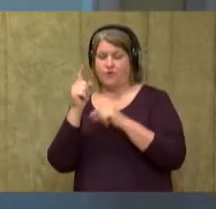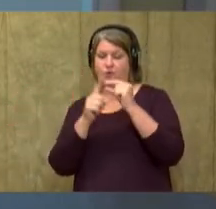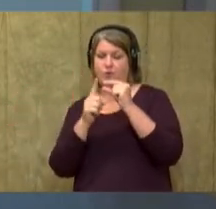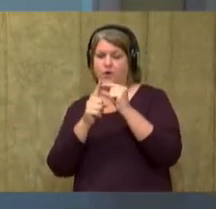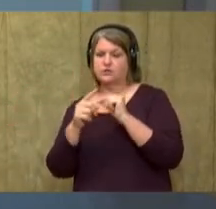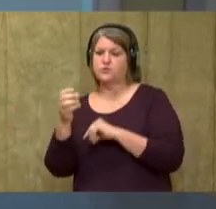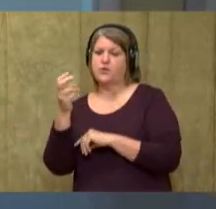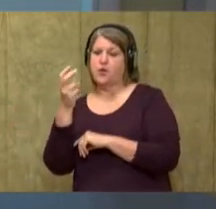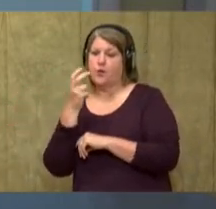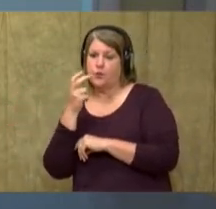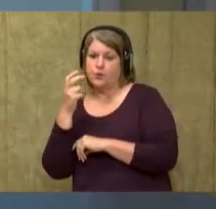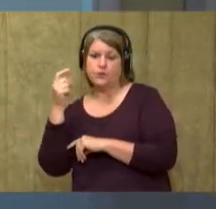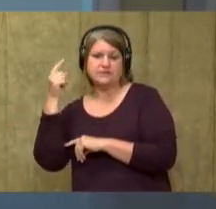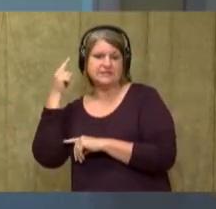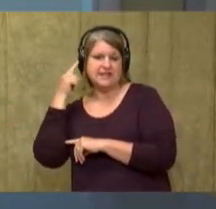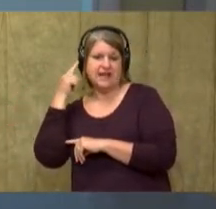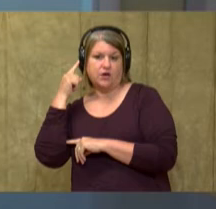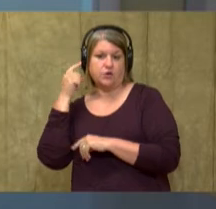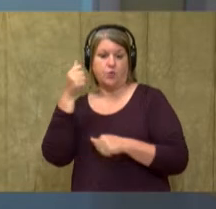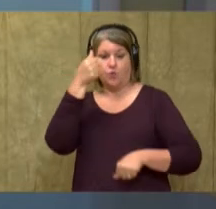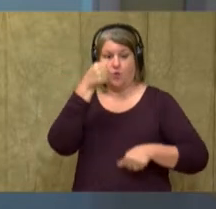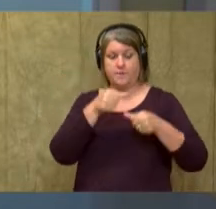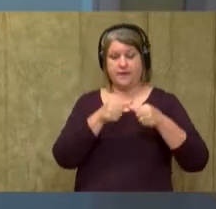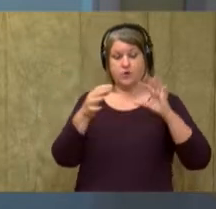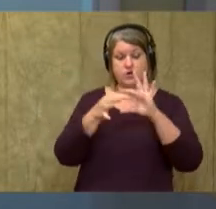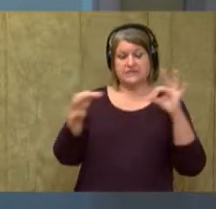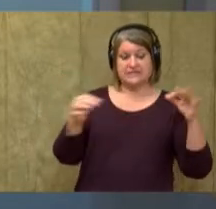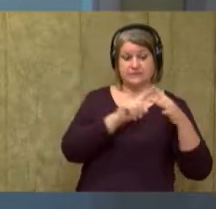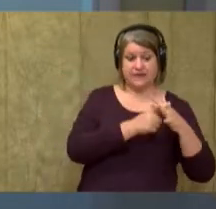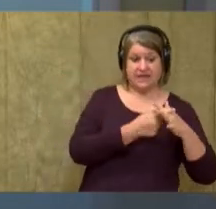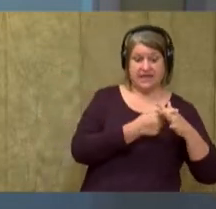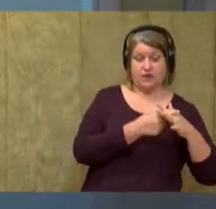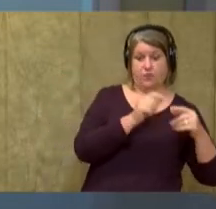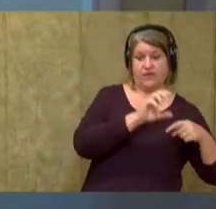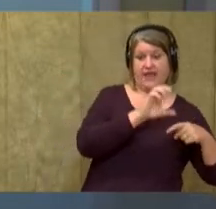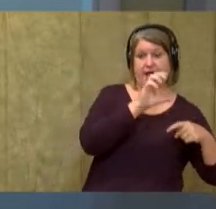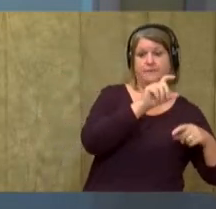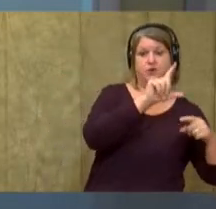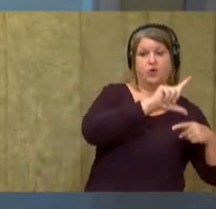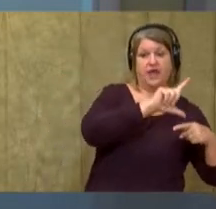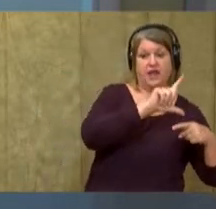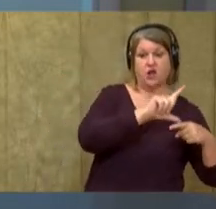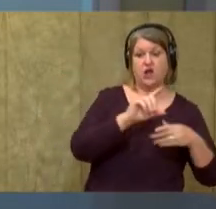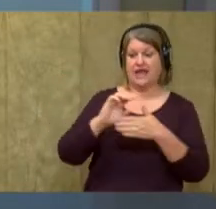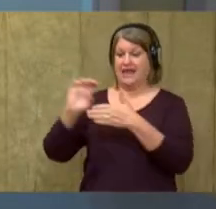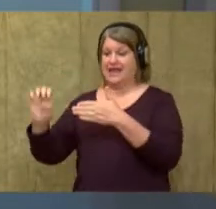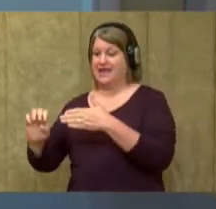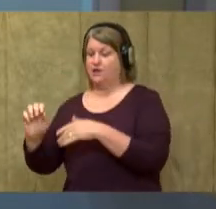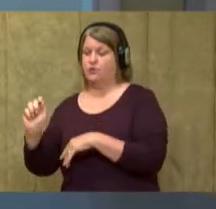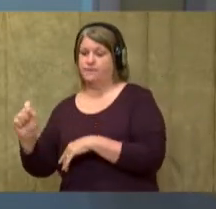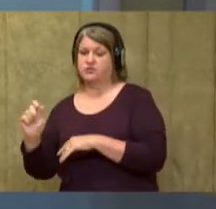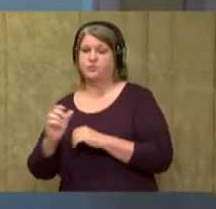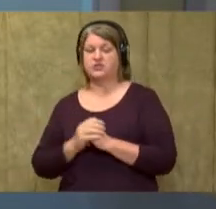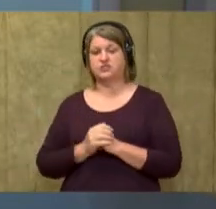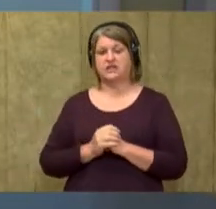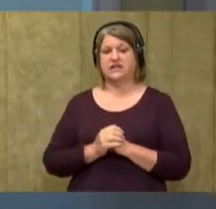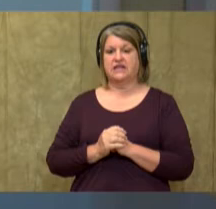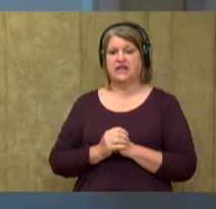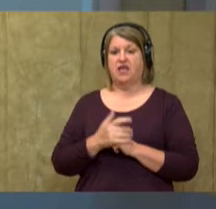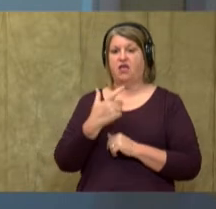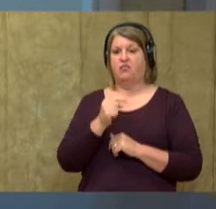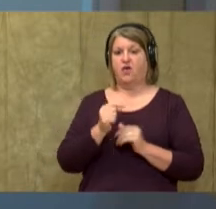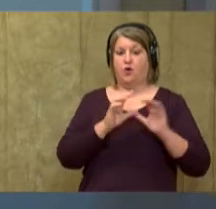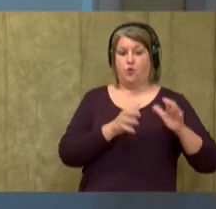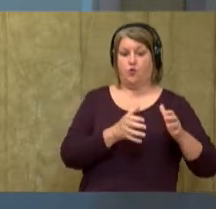Remember, sentences begin with the capital letter and end with the punctuation. Here's my sentence. The crew of a cruise